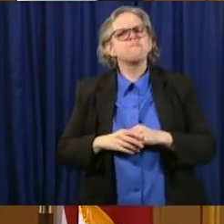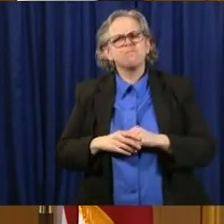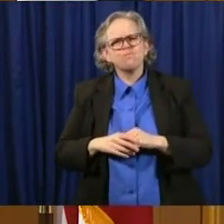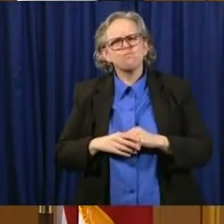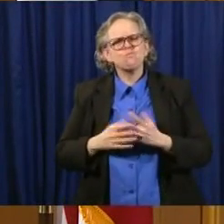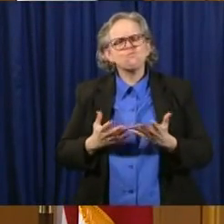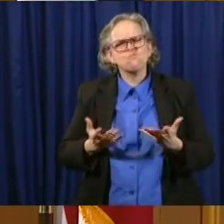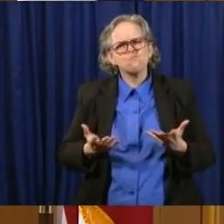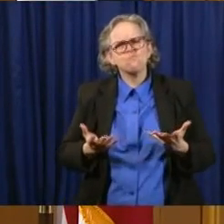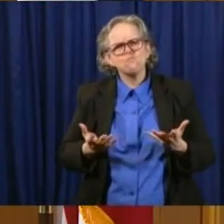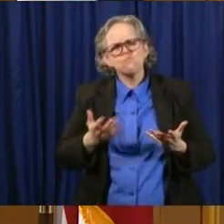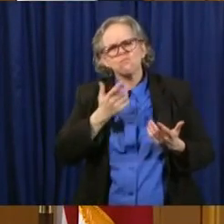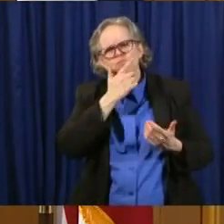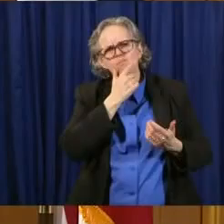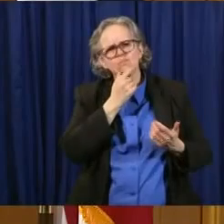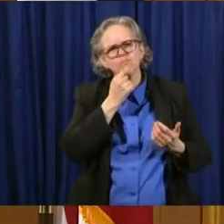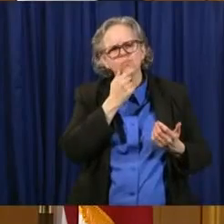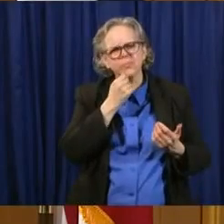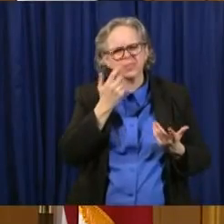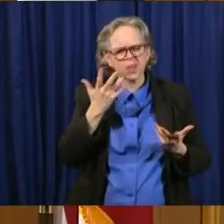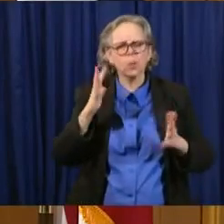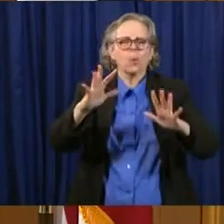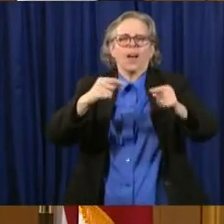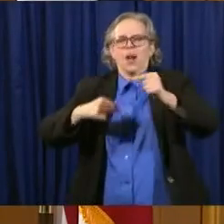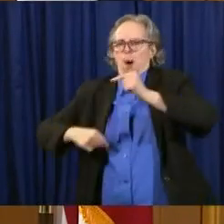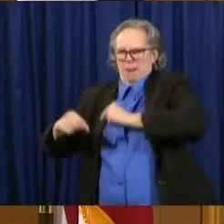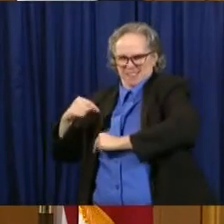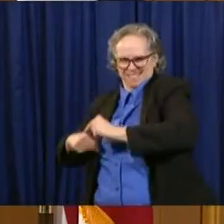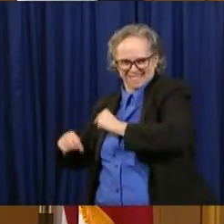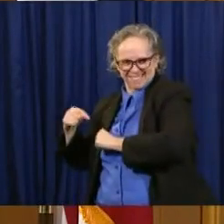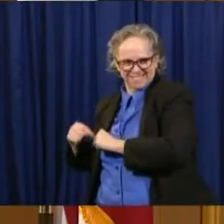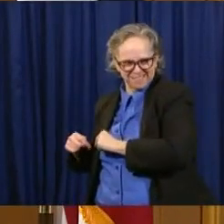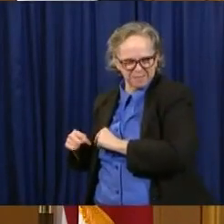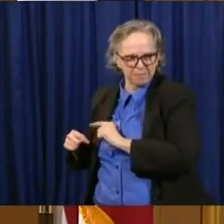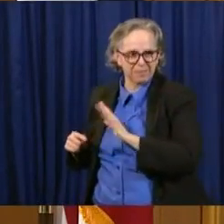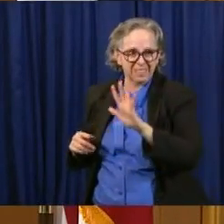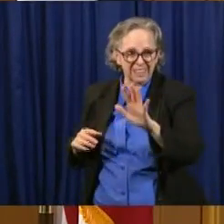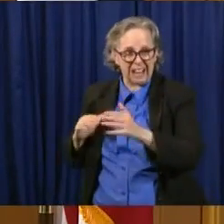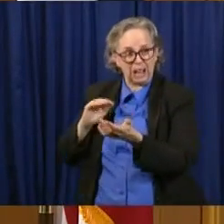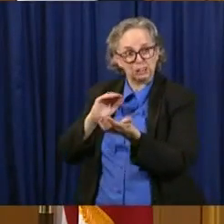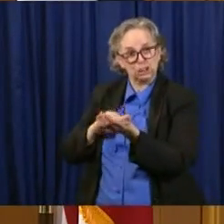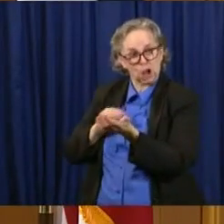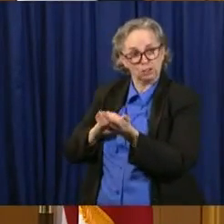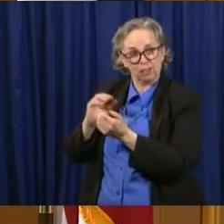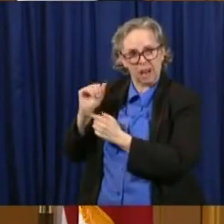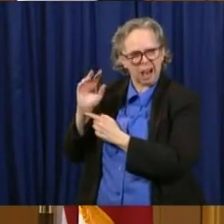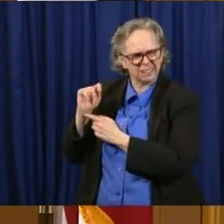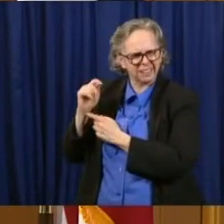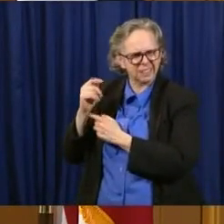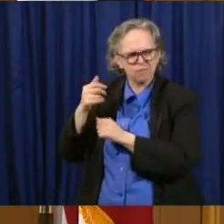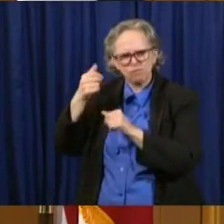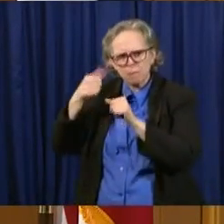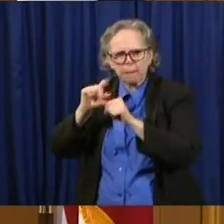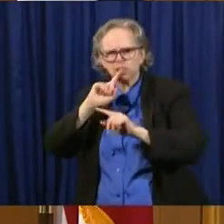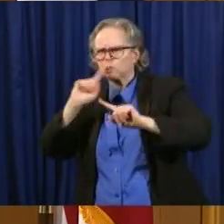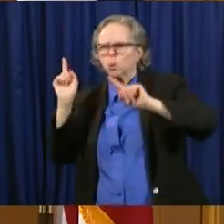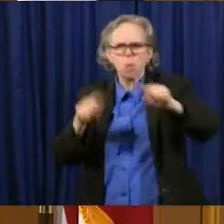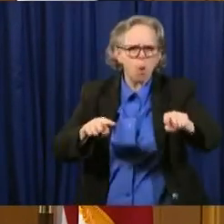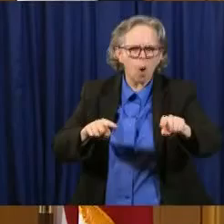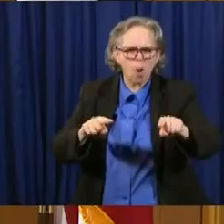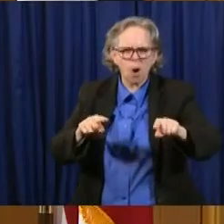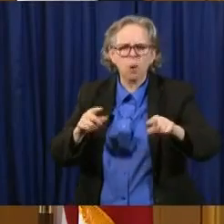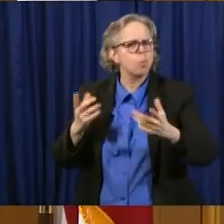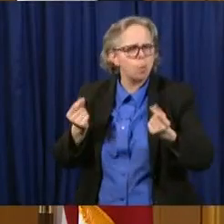one of the things that Dr. Acton ordered, uh, some time ago, was that no elective surgeries